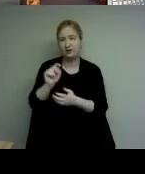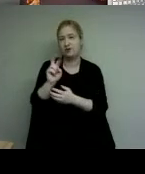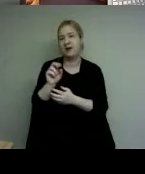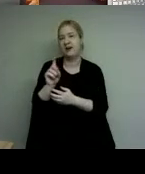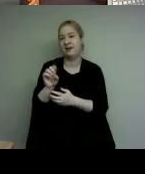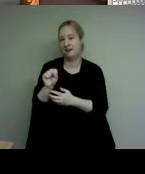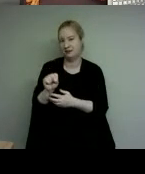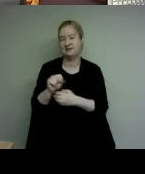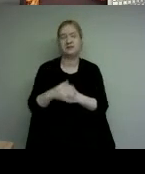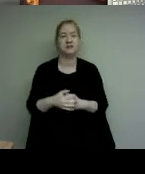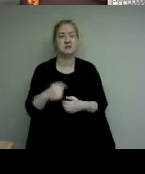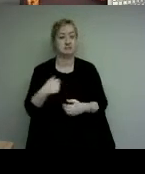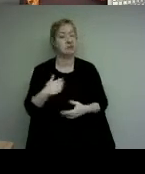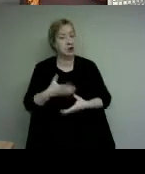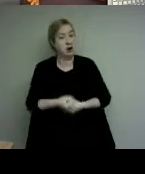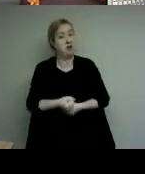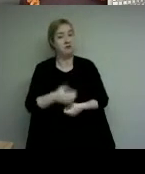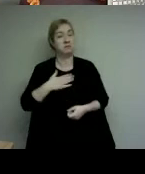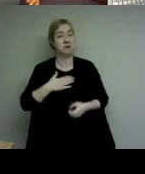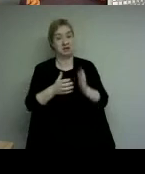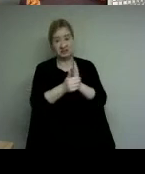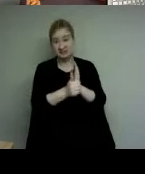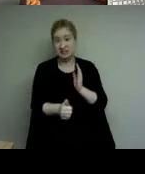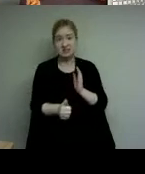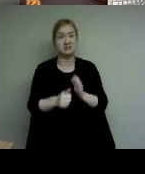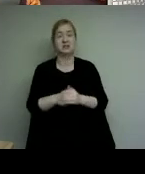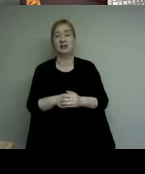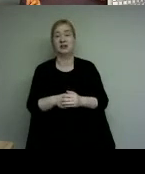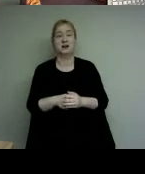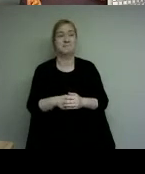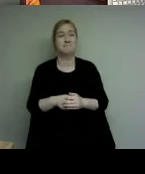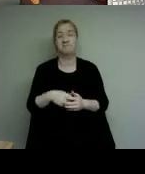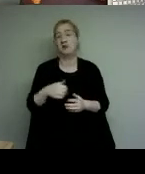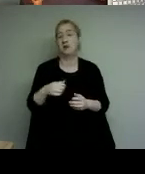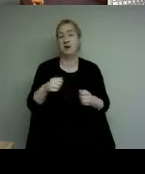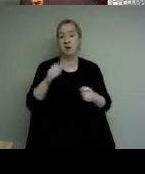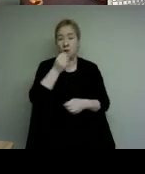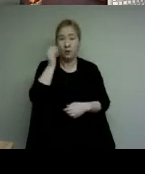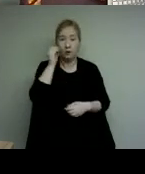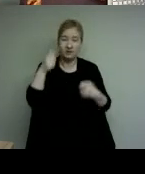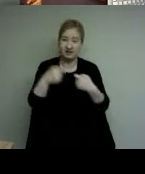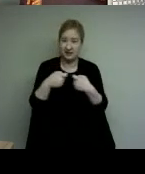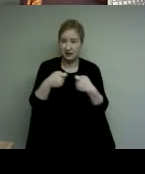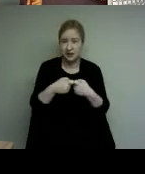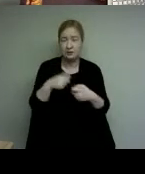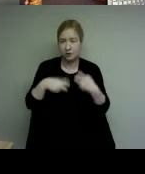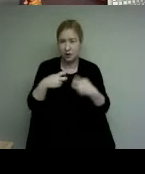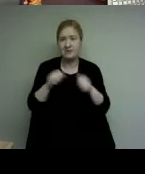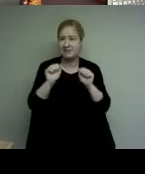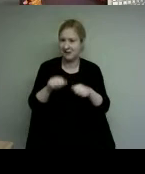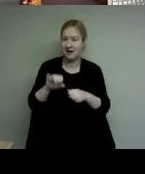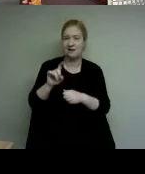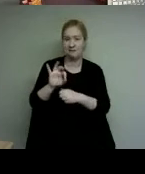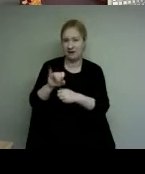confident in my skills with troubleshooting home electrical deficiencies despite my parents not acknowledging the value of a